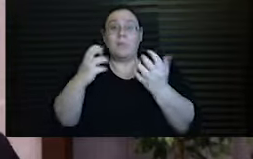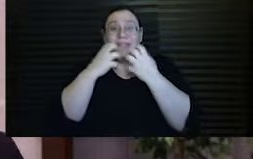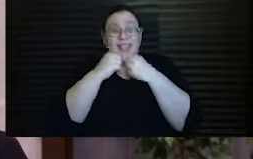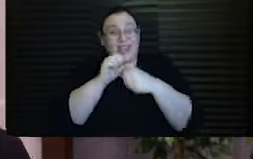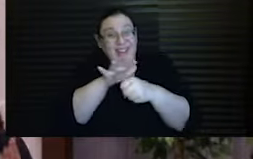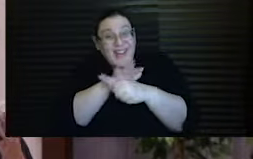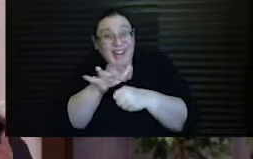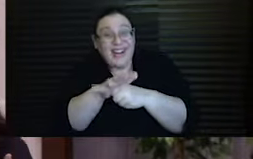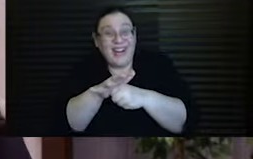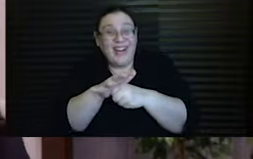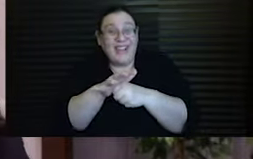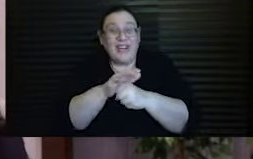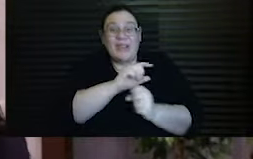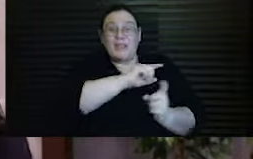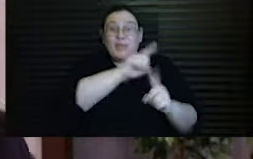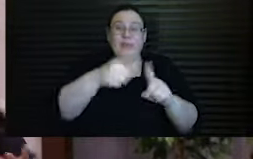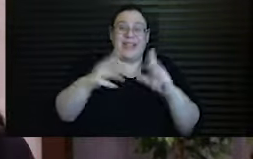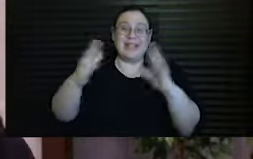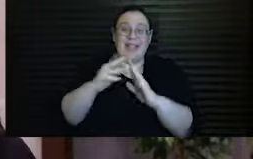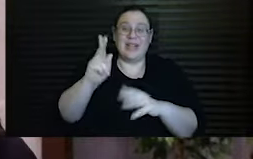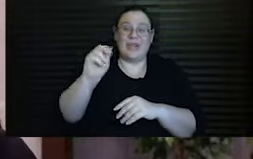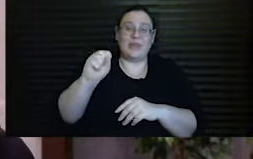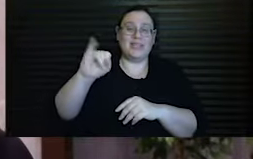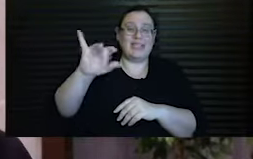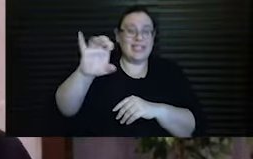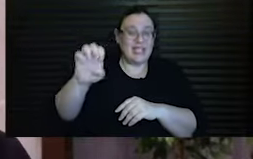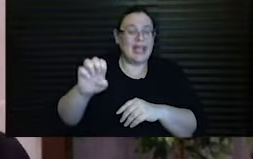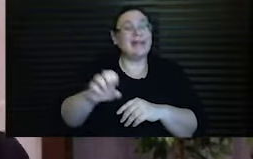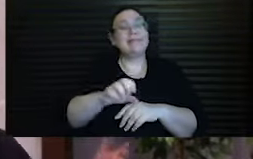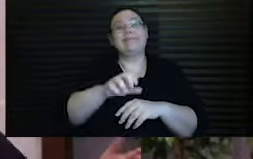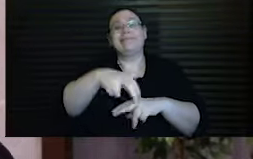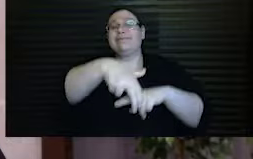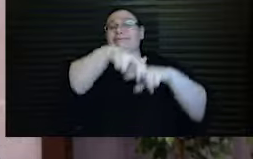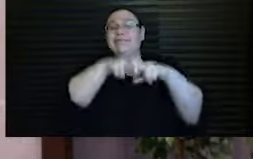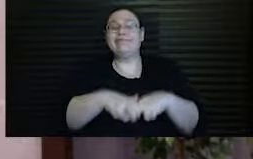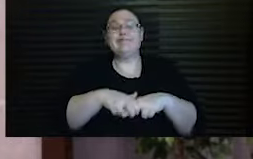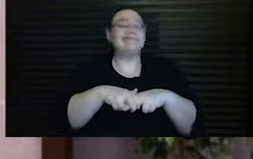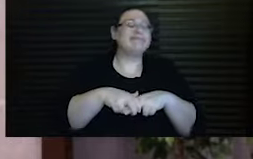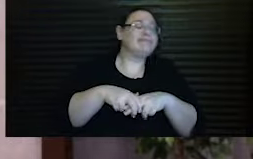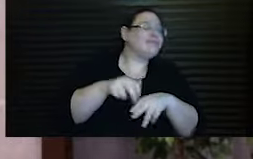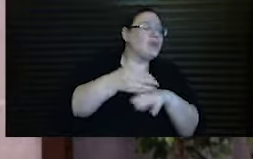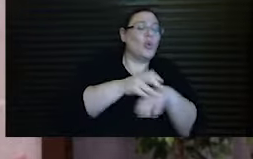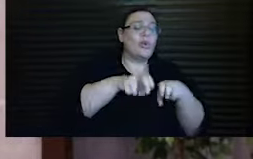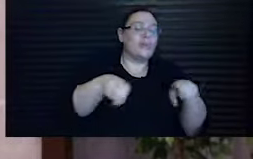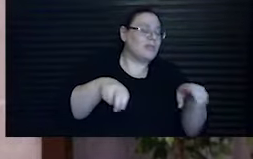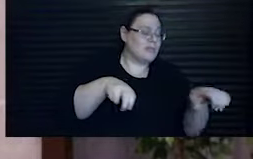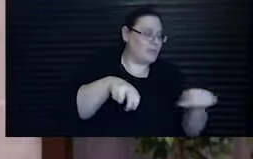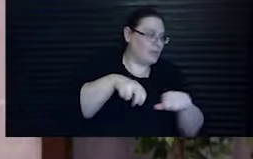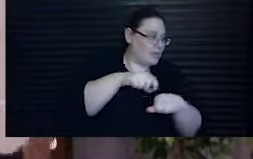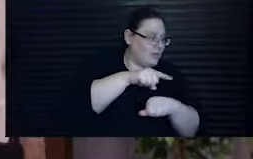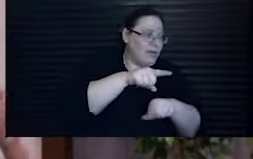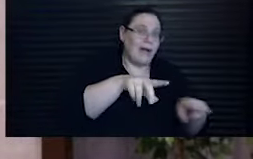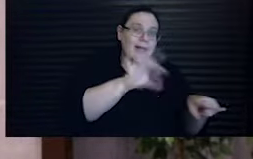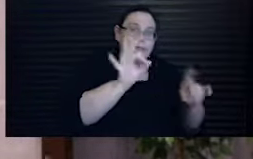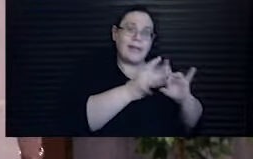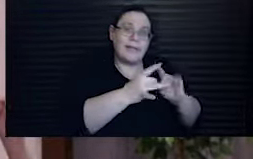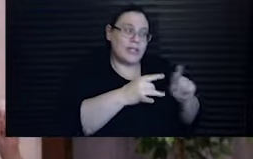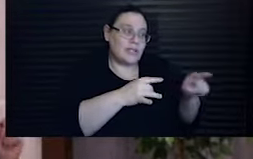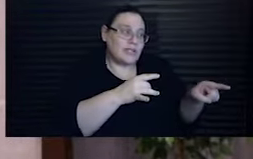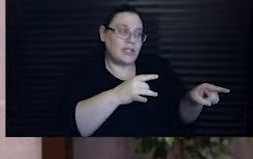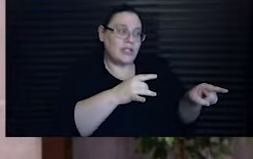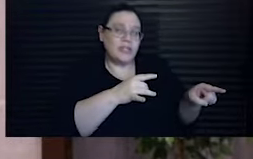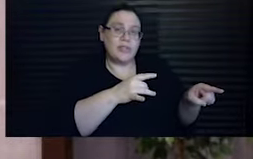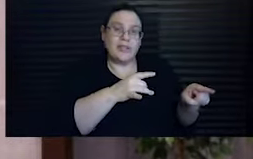enough to come to Kosice and come sit in a synagogue. And maybe they would look behind the wooden pews and they would find those messages. And then